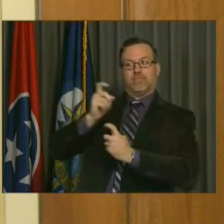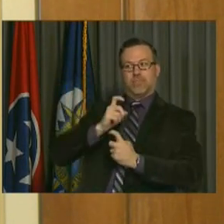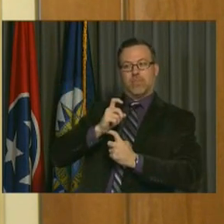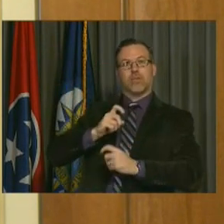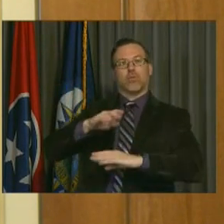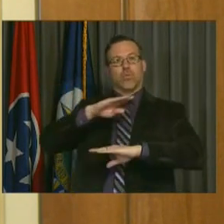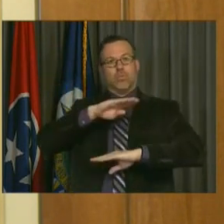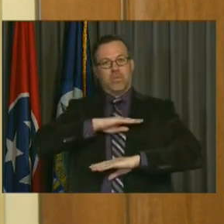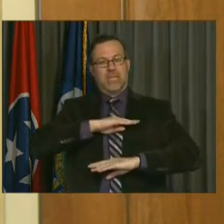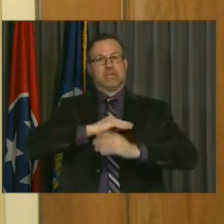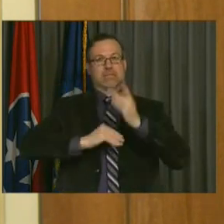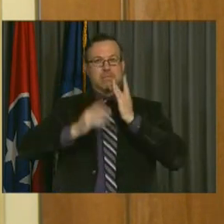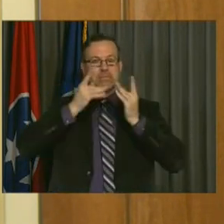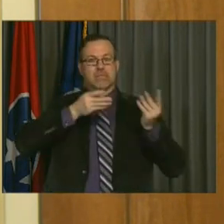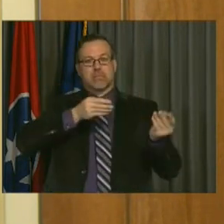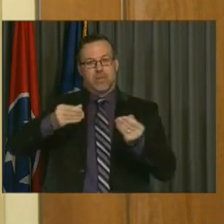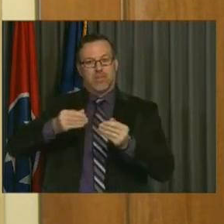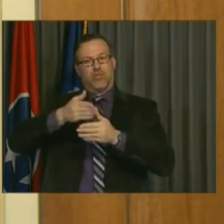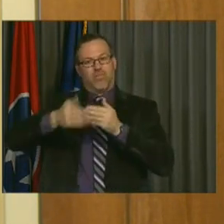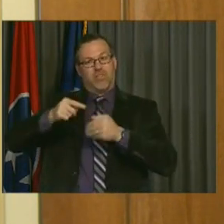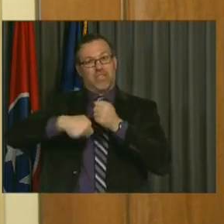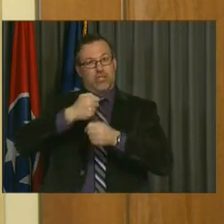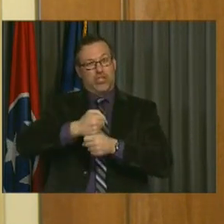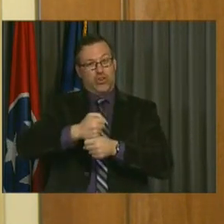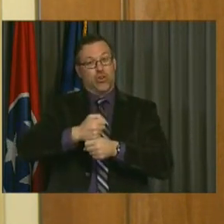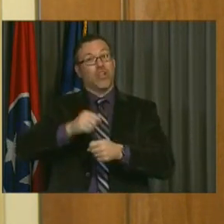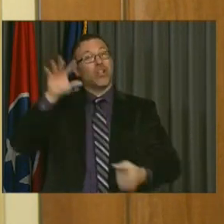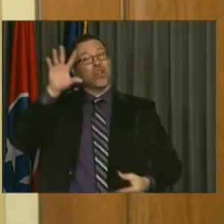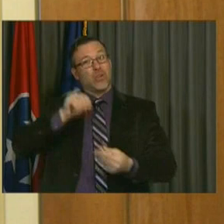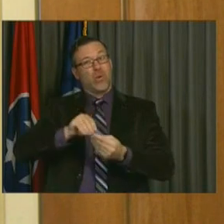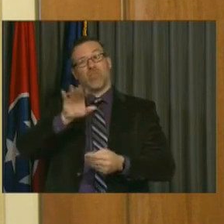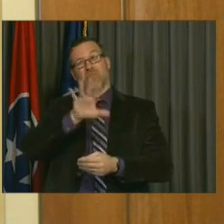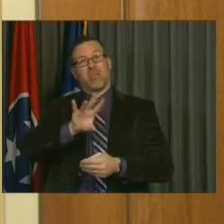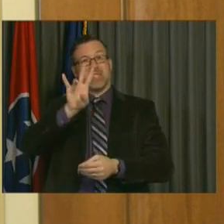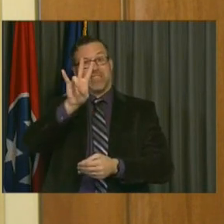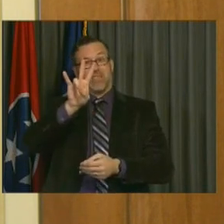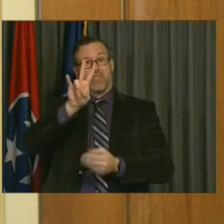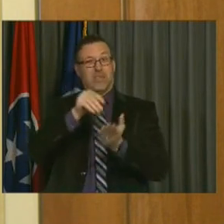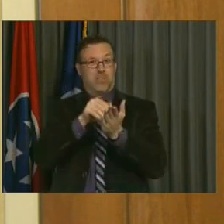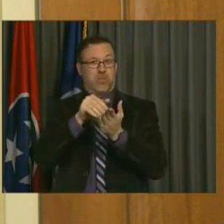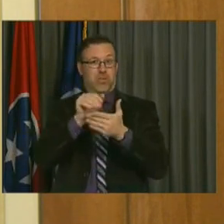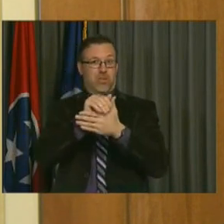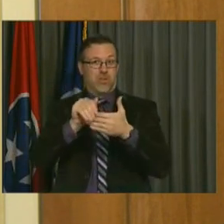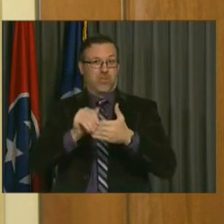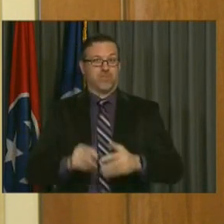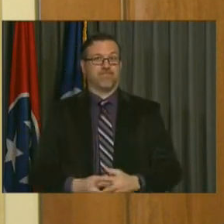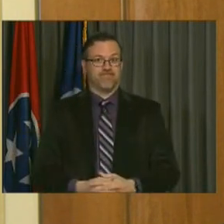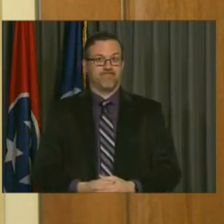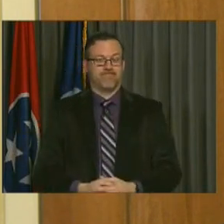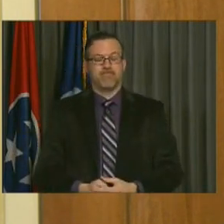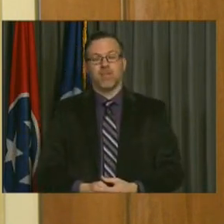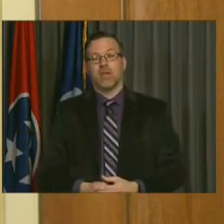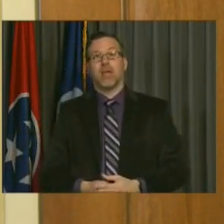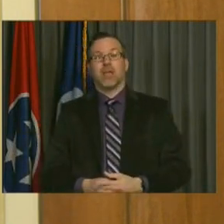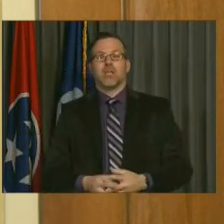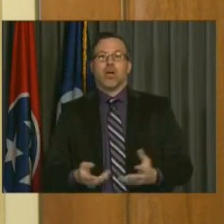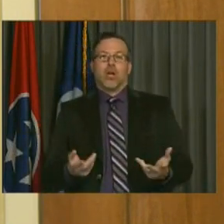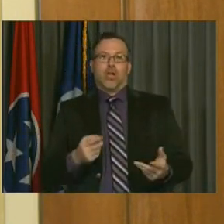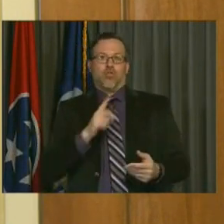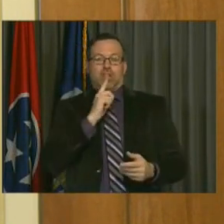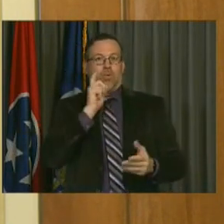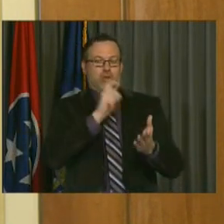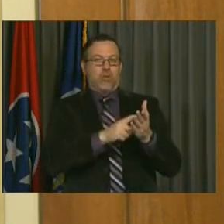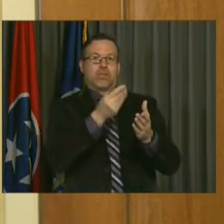for the remainder of this year. Those total about $7 million. So with all the shortfalls that we've seen